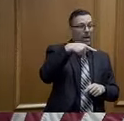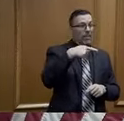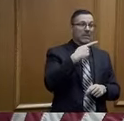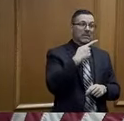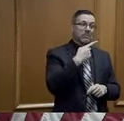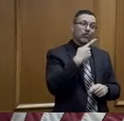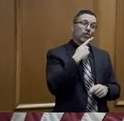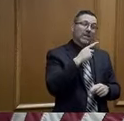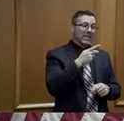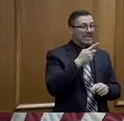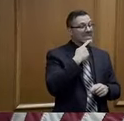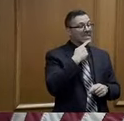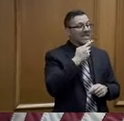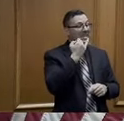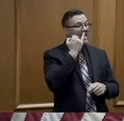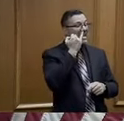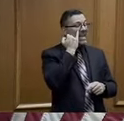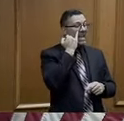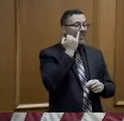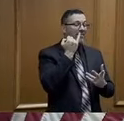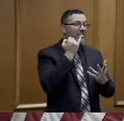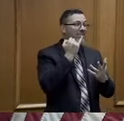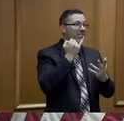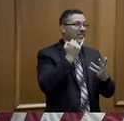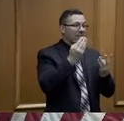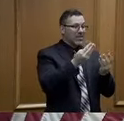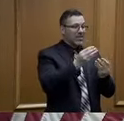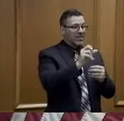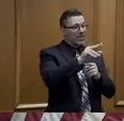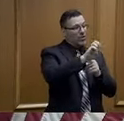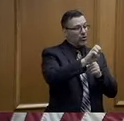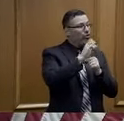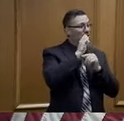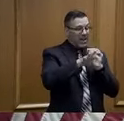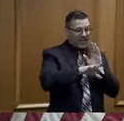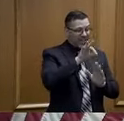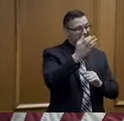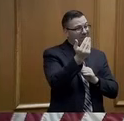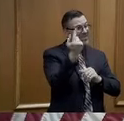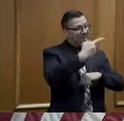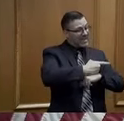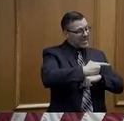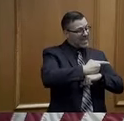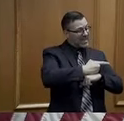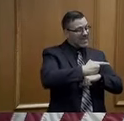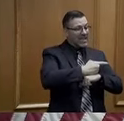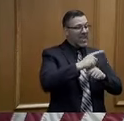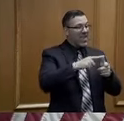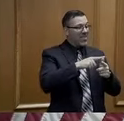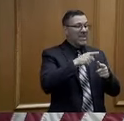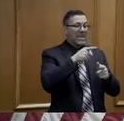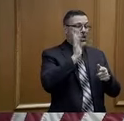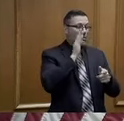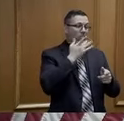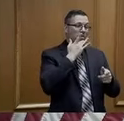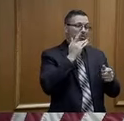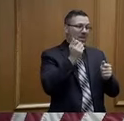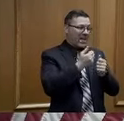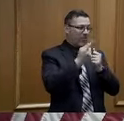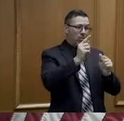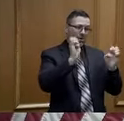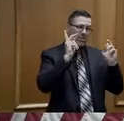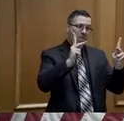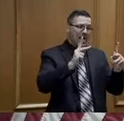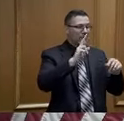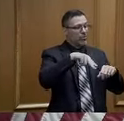to go back to normal. What's your response to something like that? You know, I haven't seen his tweets today, and I